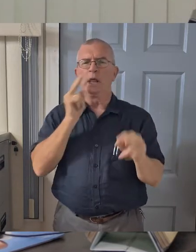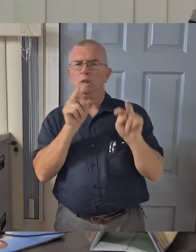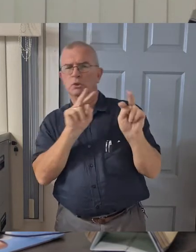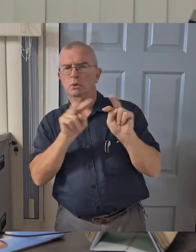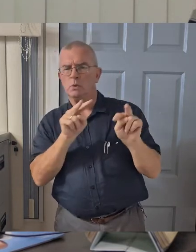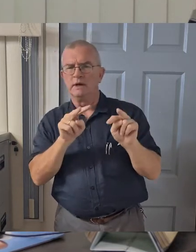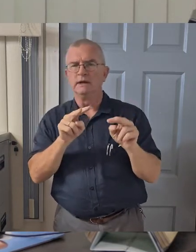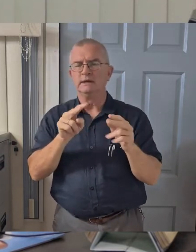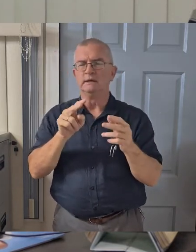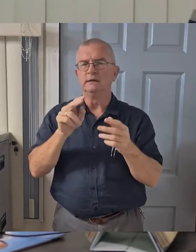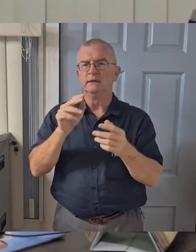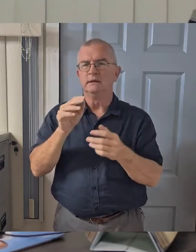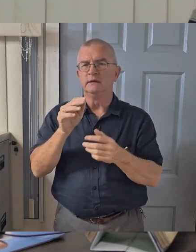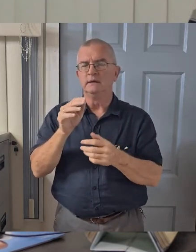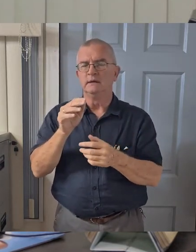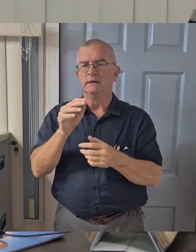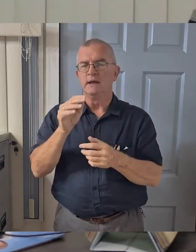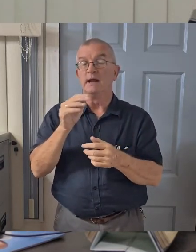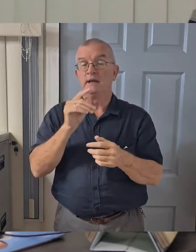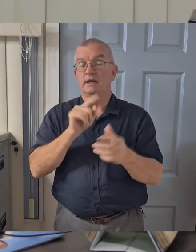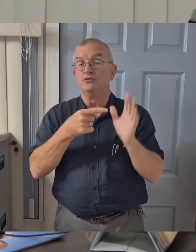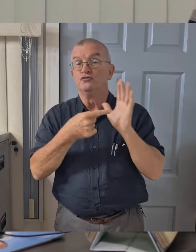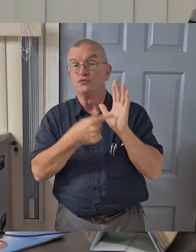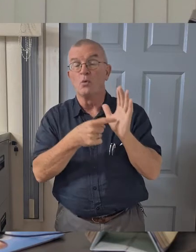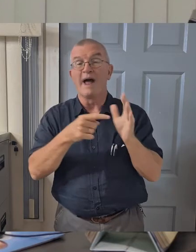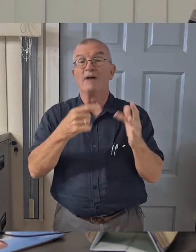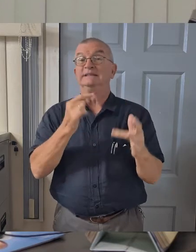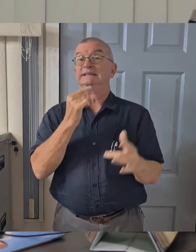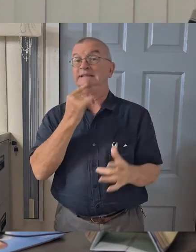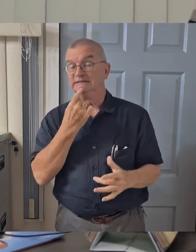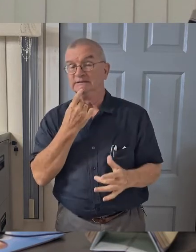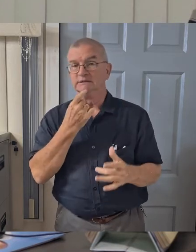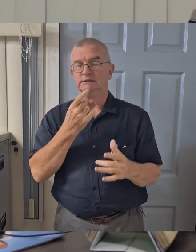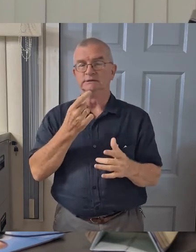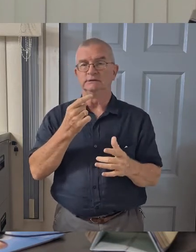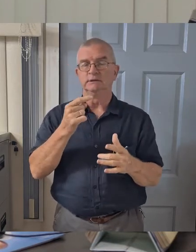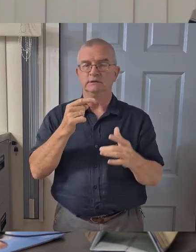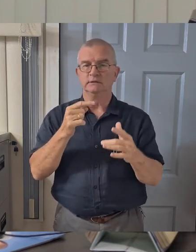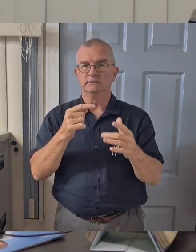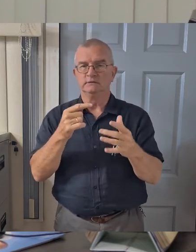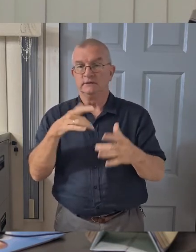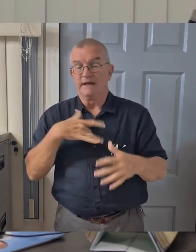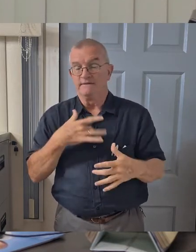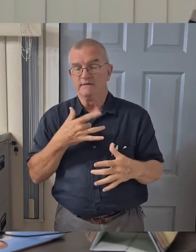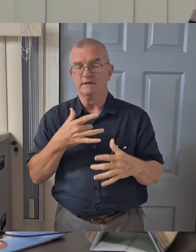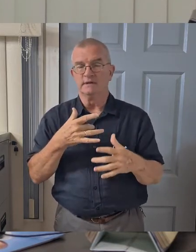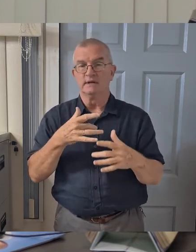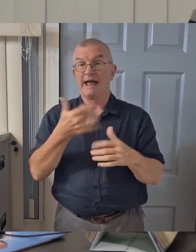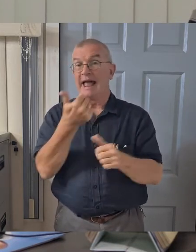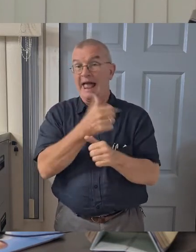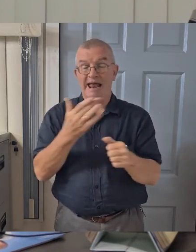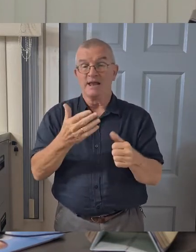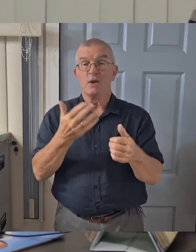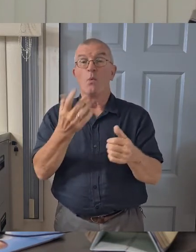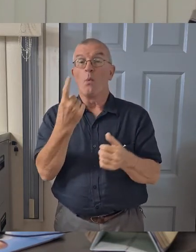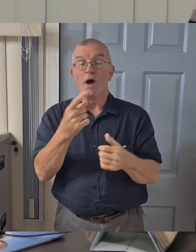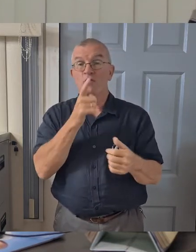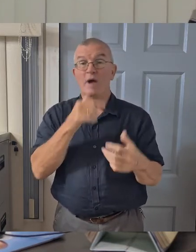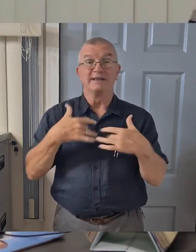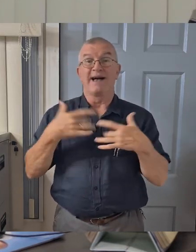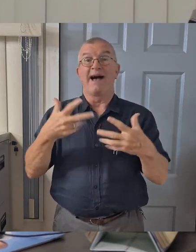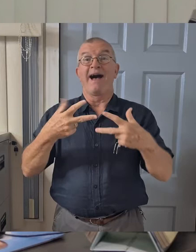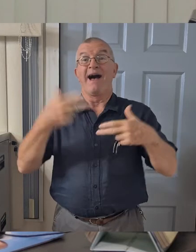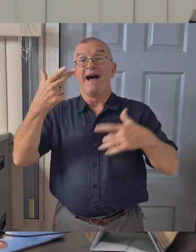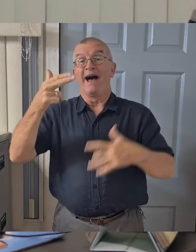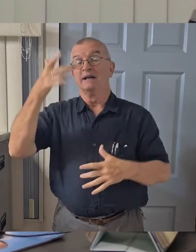experiencing and indicate the severity of the symptoms. Any cases that are high risk will also be